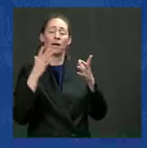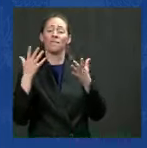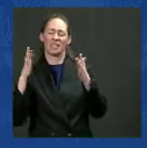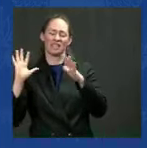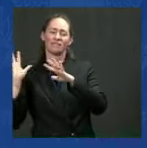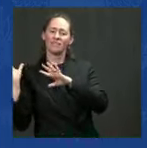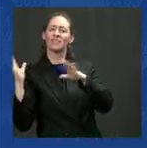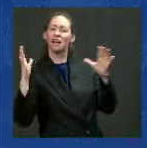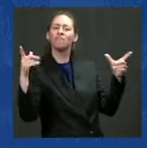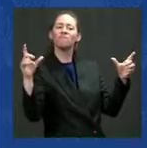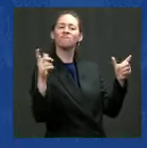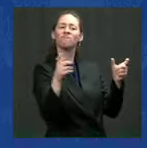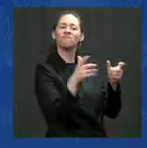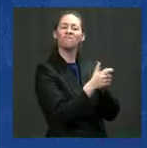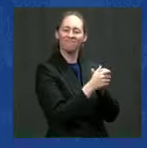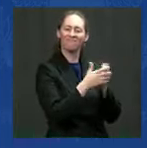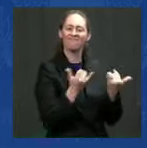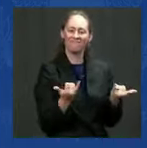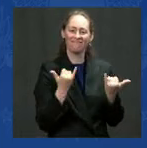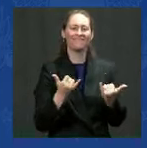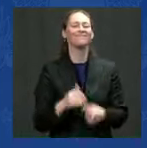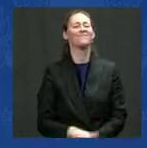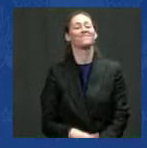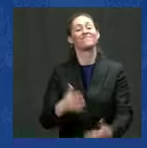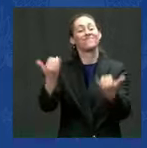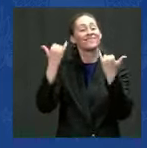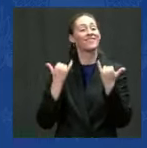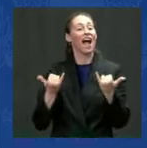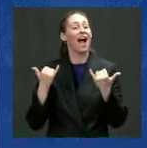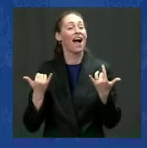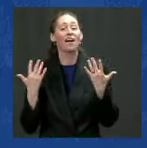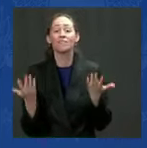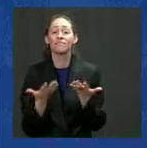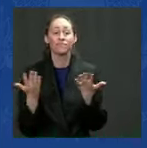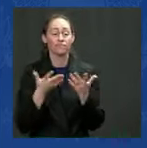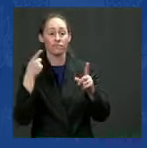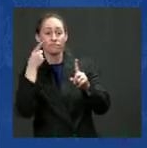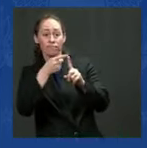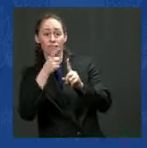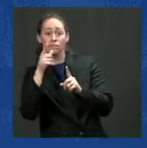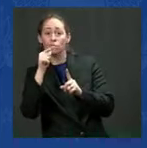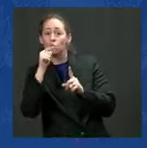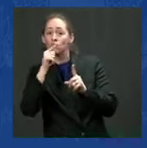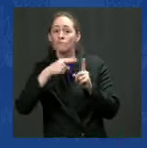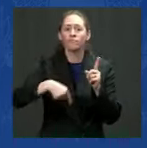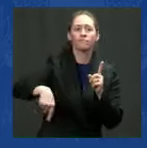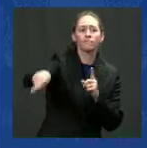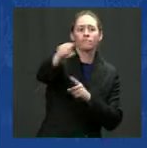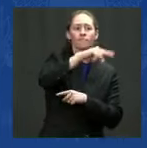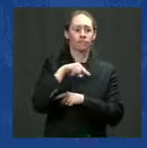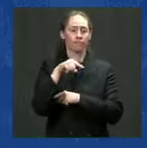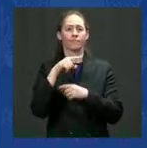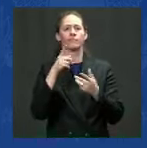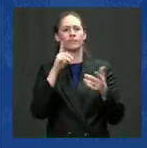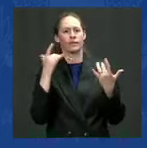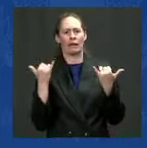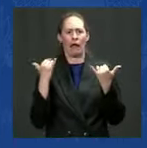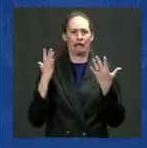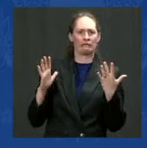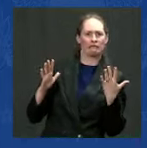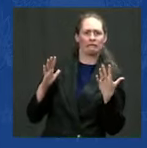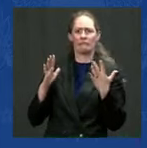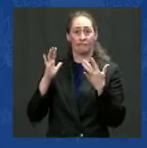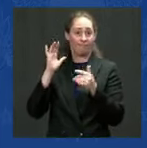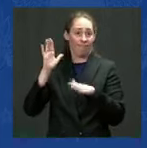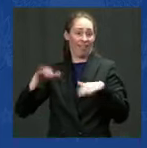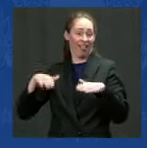Americans to a disease that has the most severe impacts only on the unvaccinated people in the country. But we